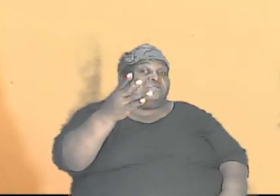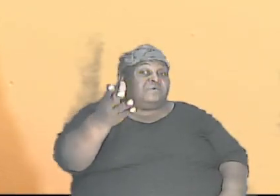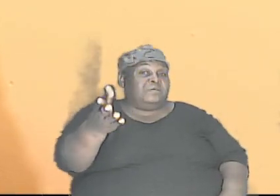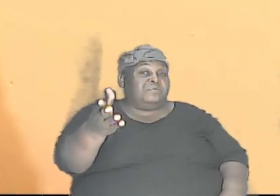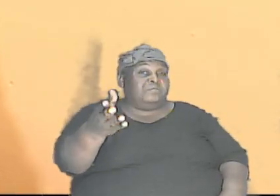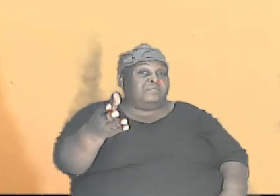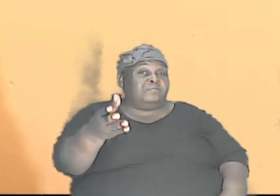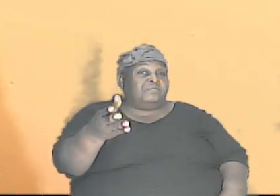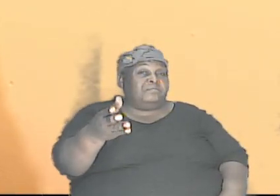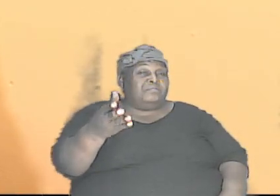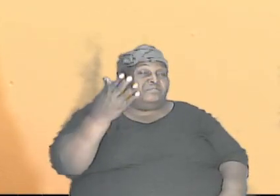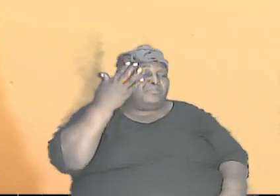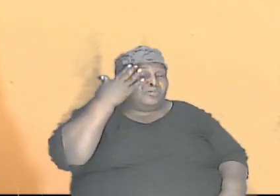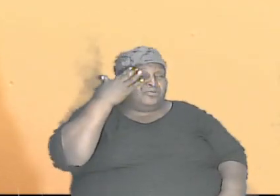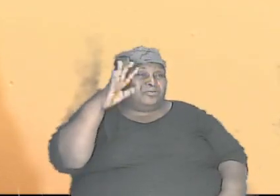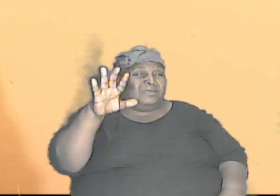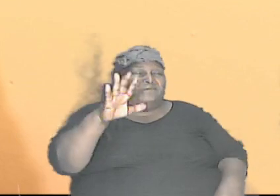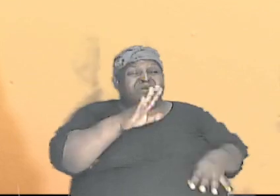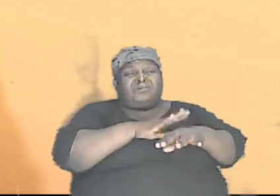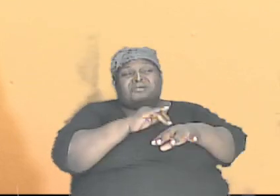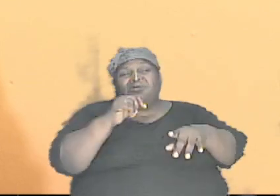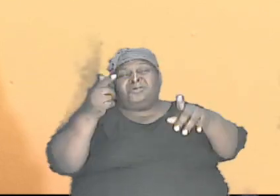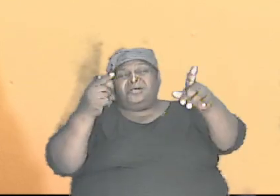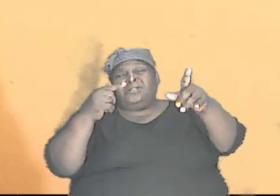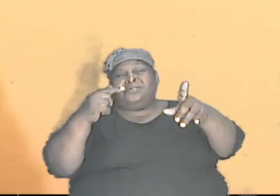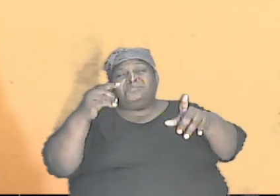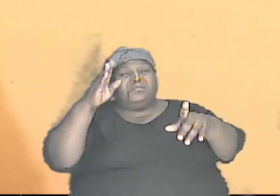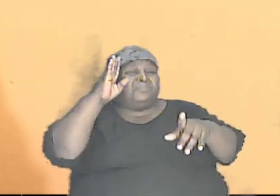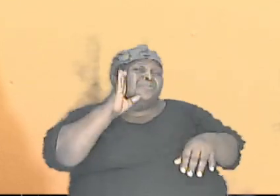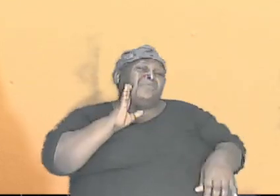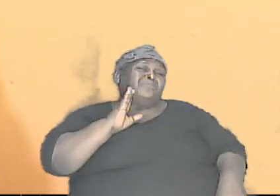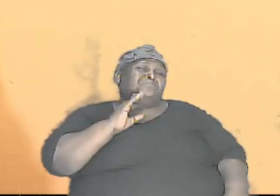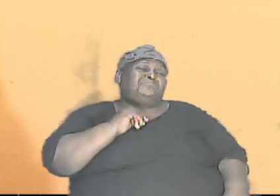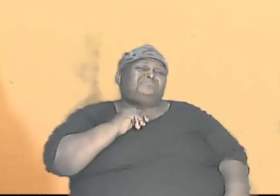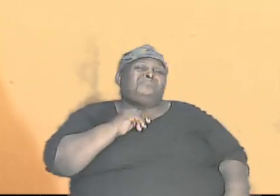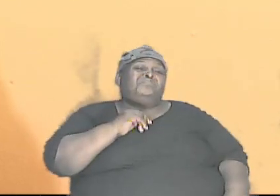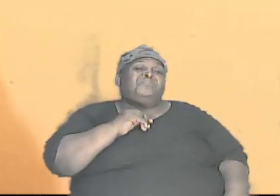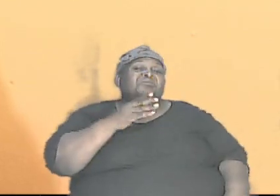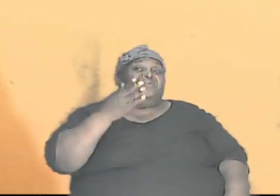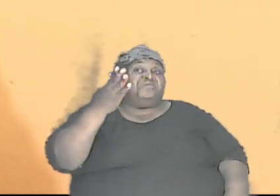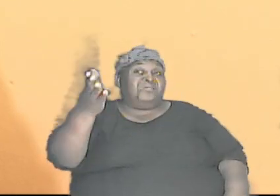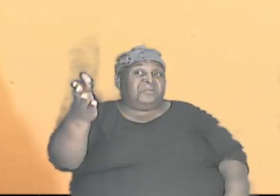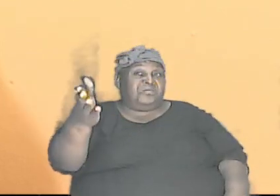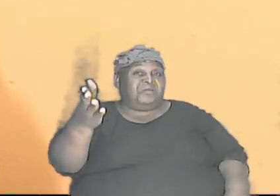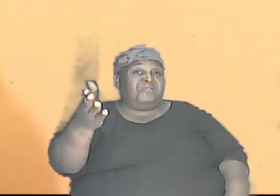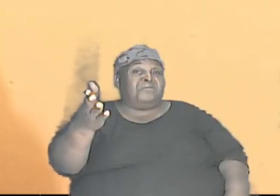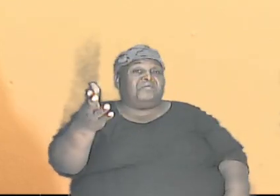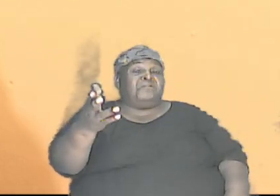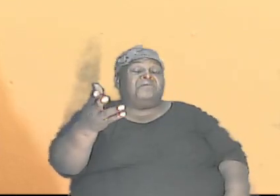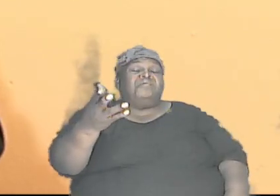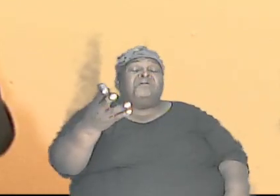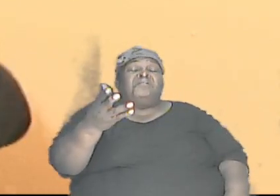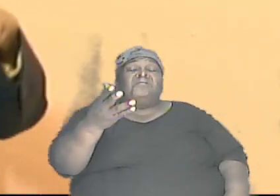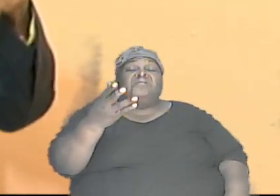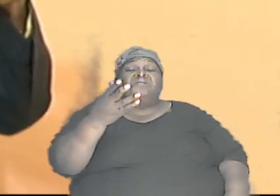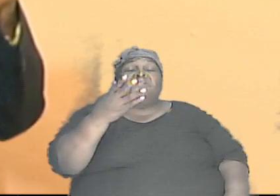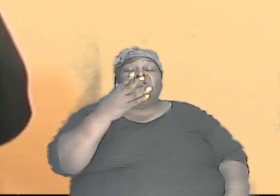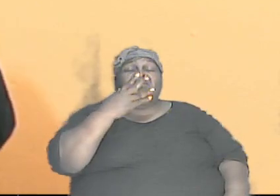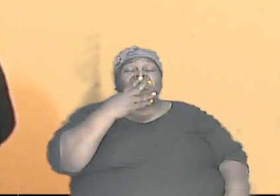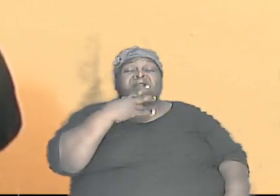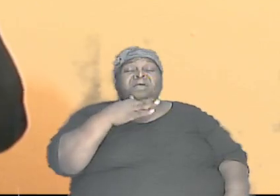if you would call me brown. I would be probably dark or whatever, but their complexion, what you call brown, was